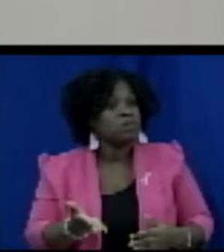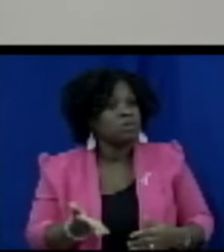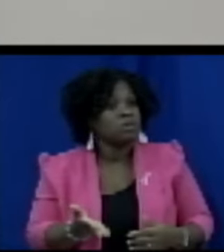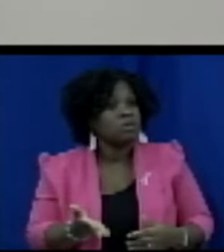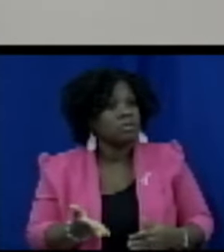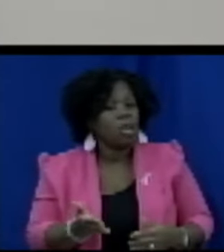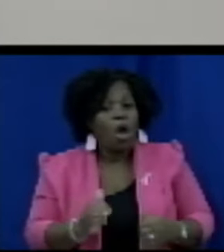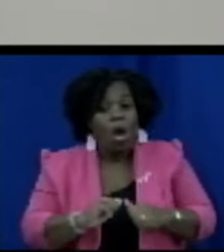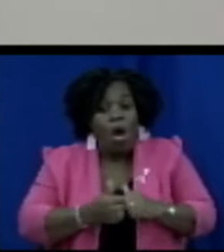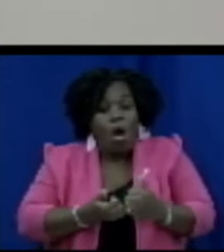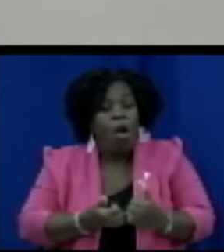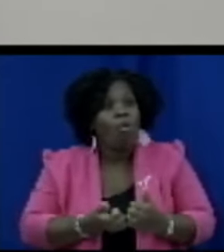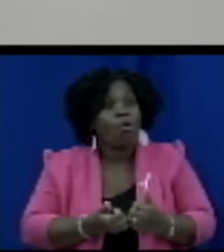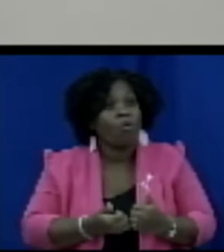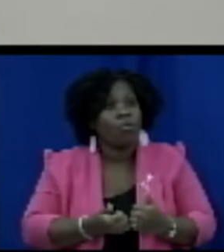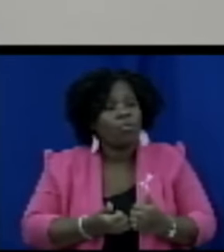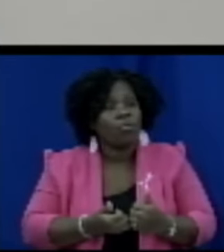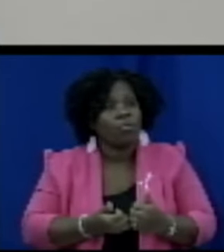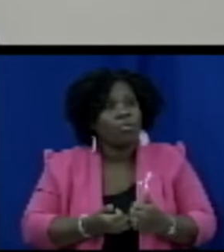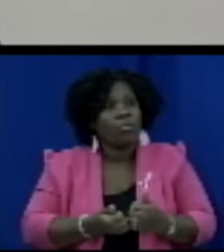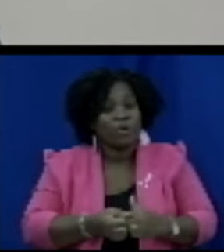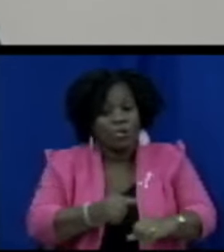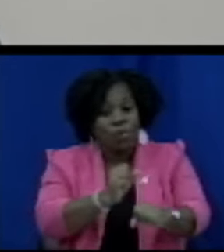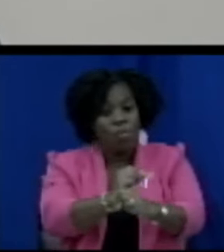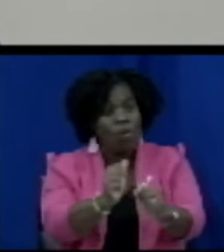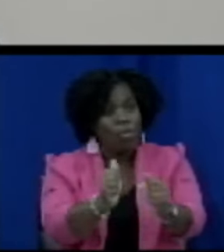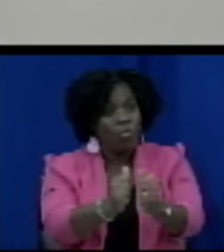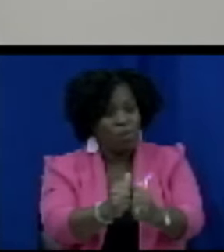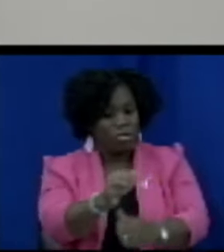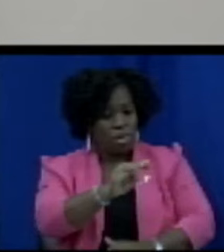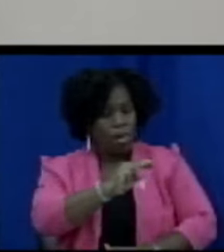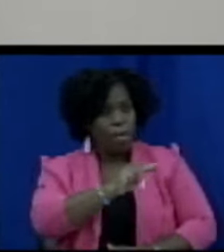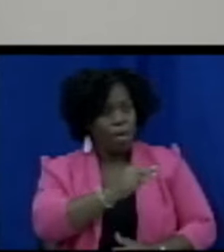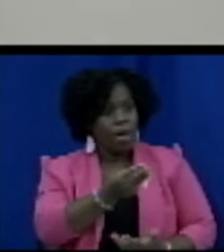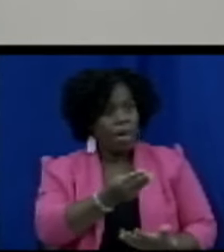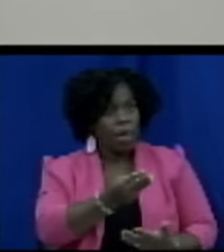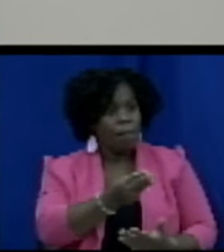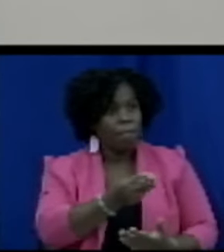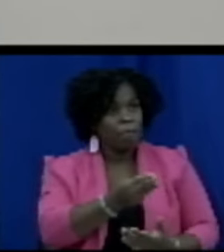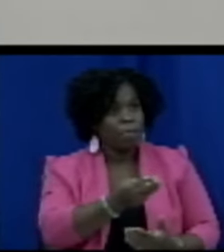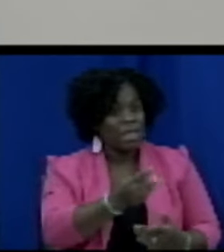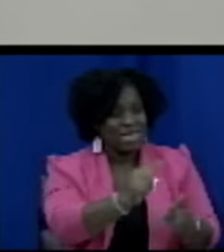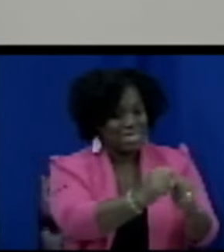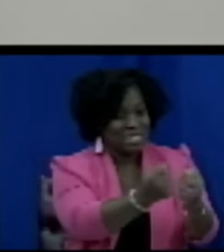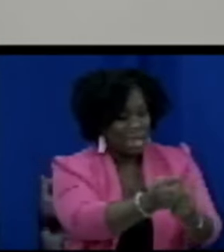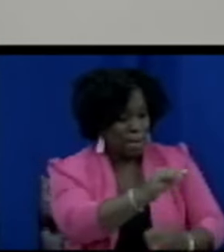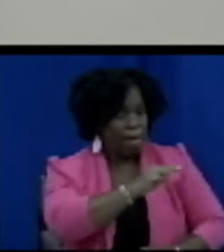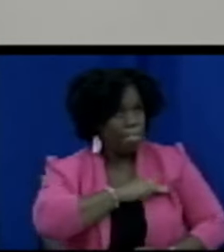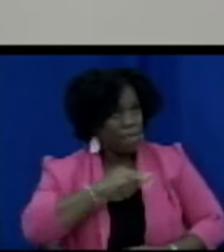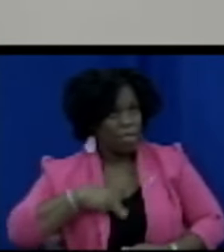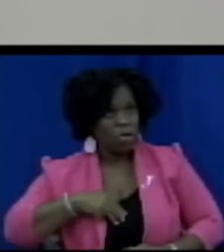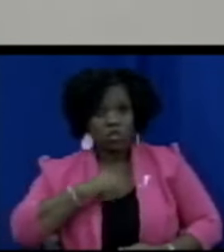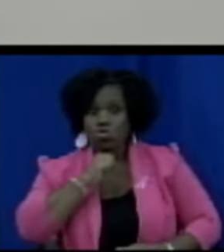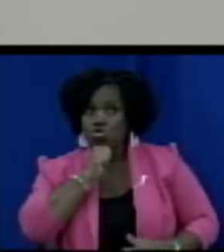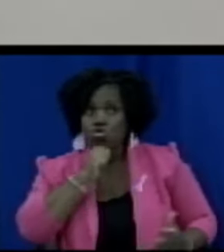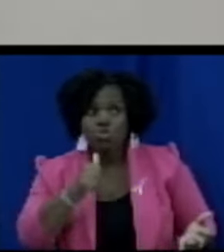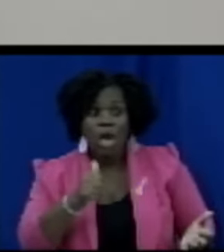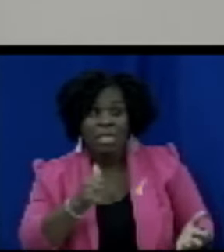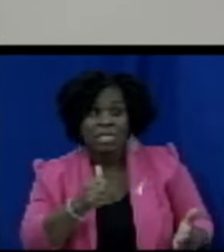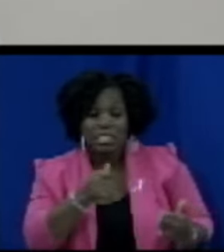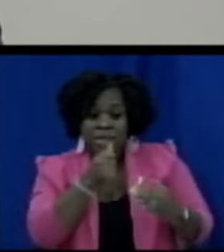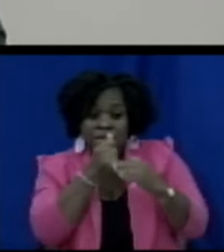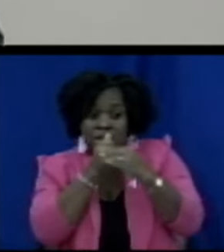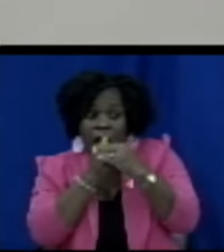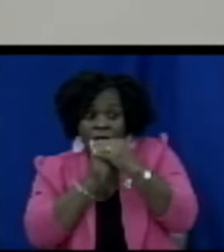board members who are not confidential not trustworthy and are